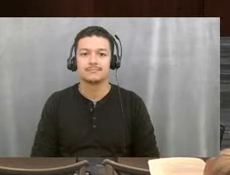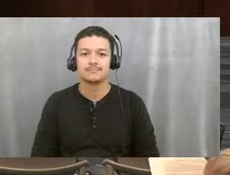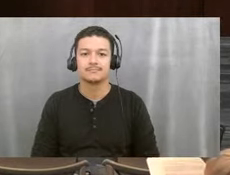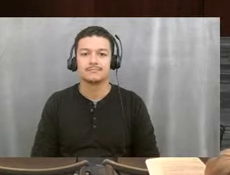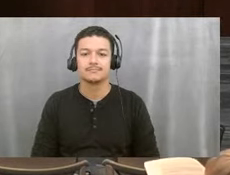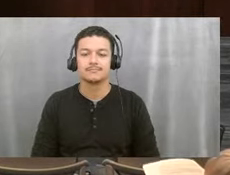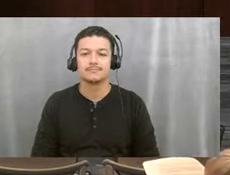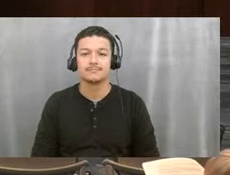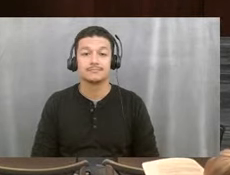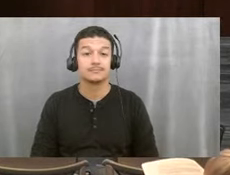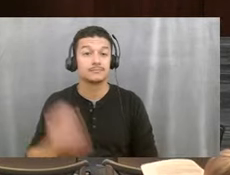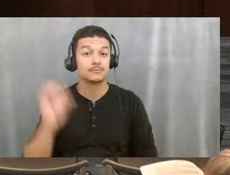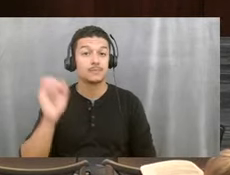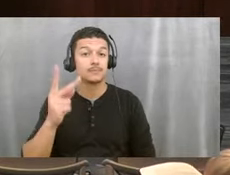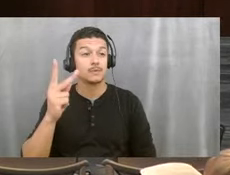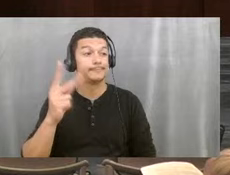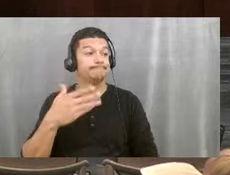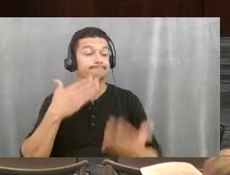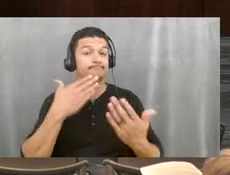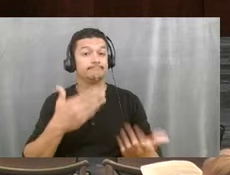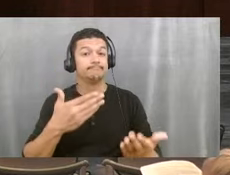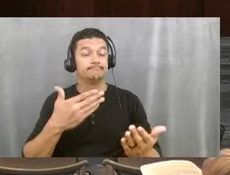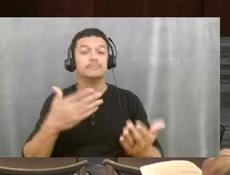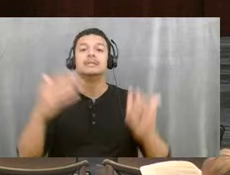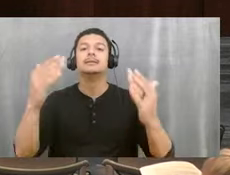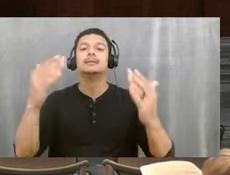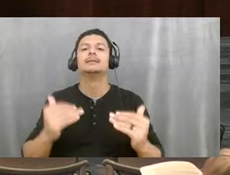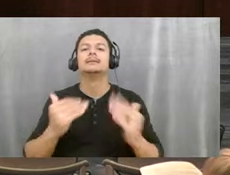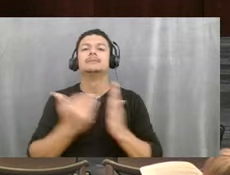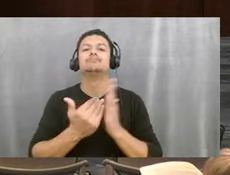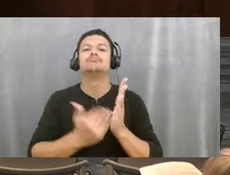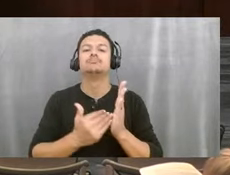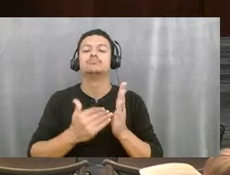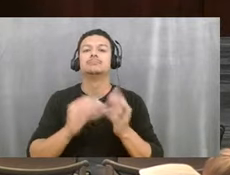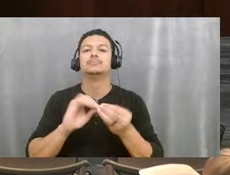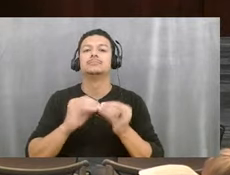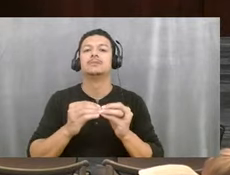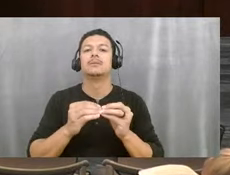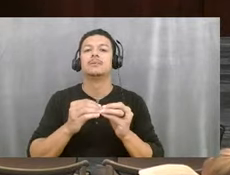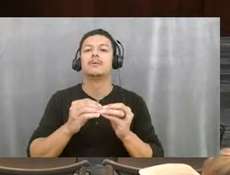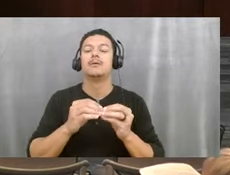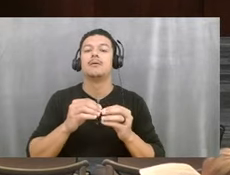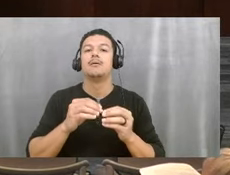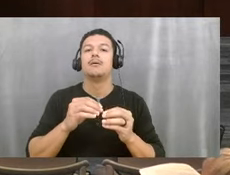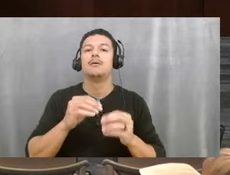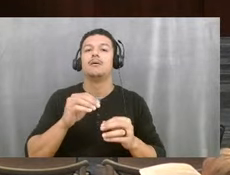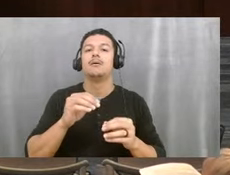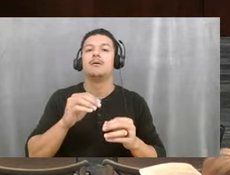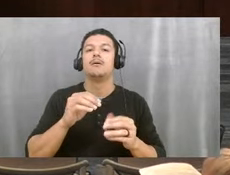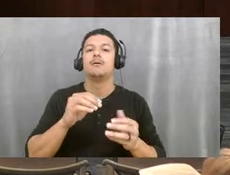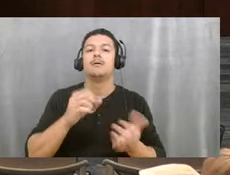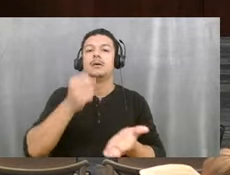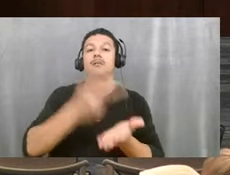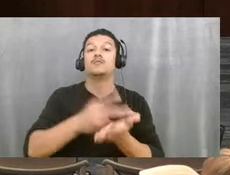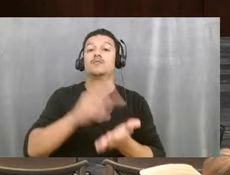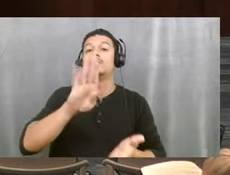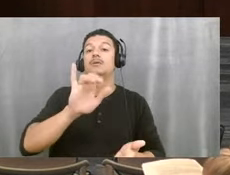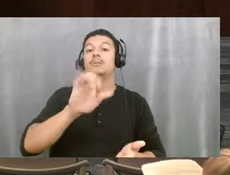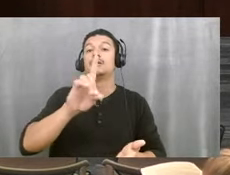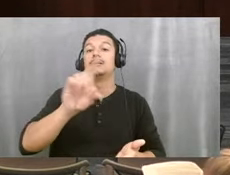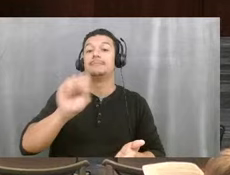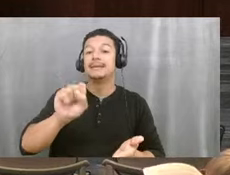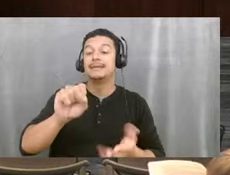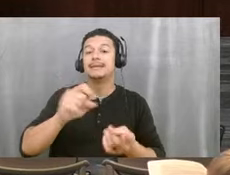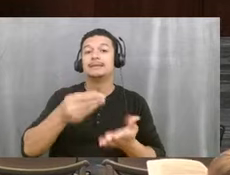All right. Thank you. The next portion of the agenda is consent bids and purchases over $100,000. Are there any items that my